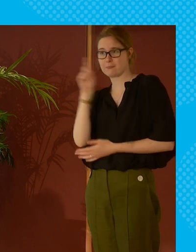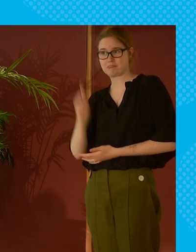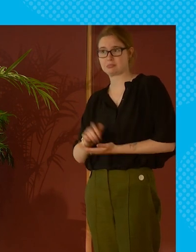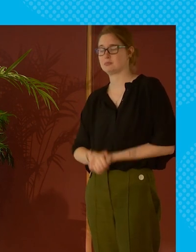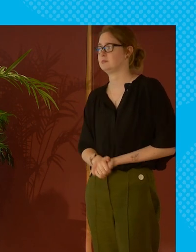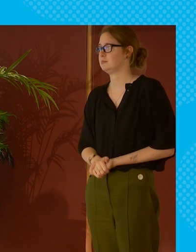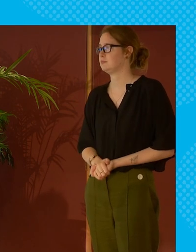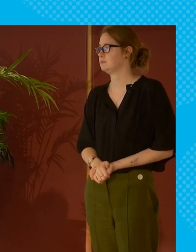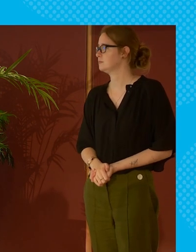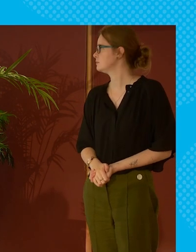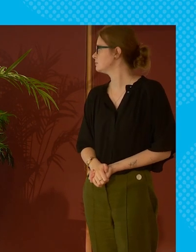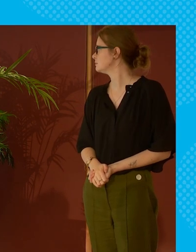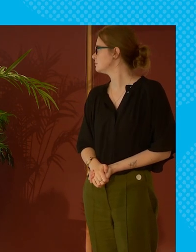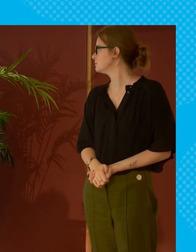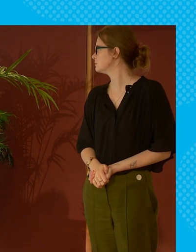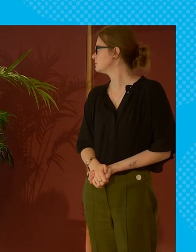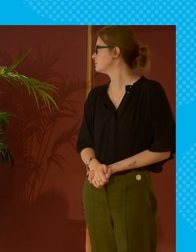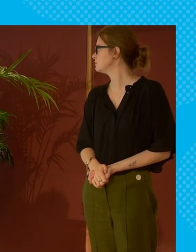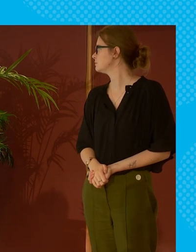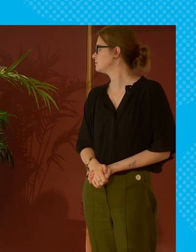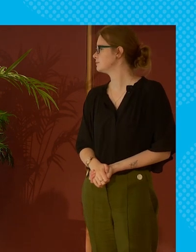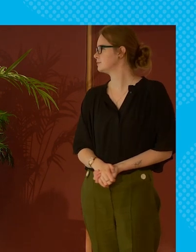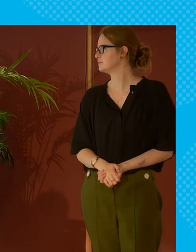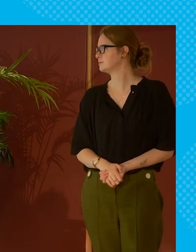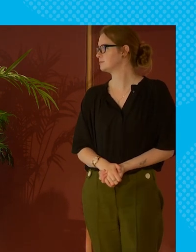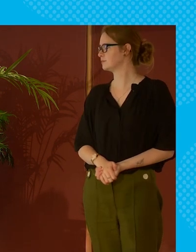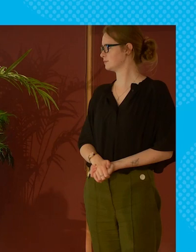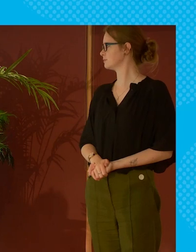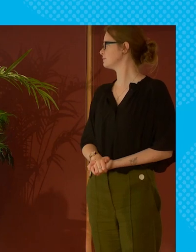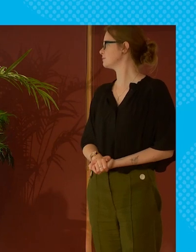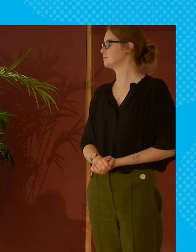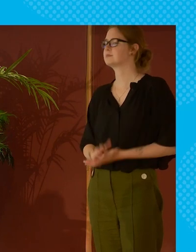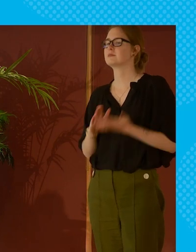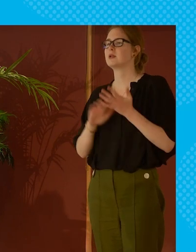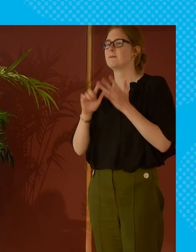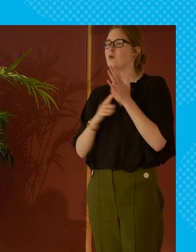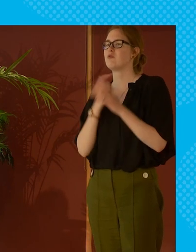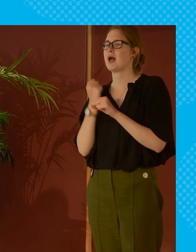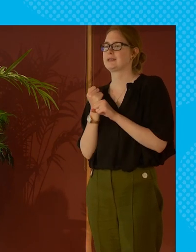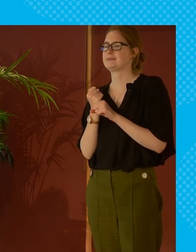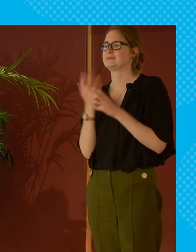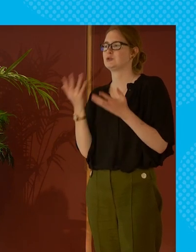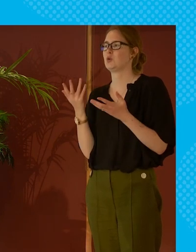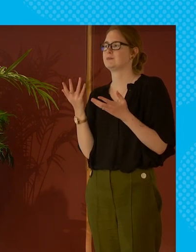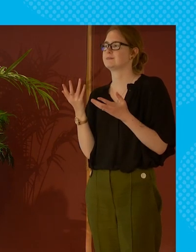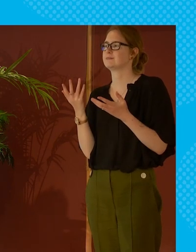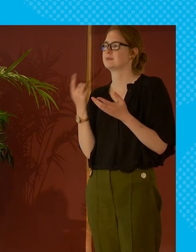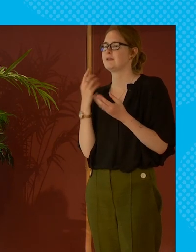okay um so i'm going to give you a